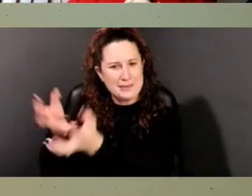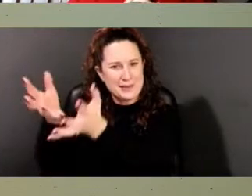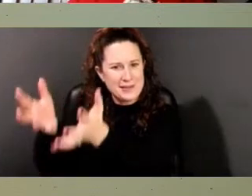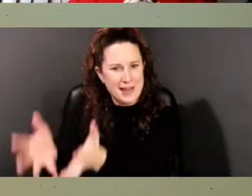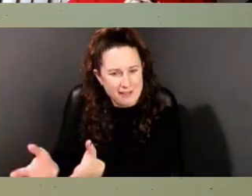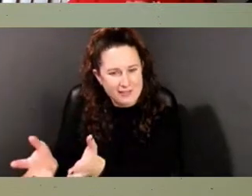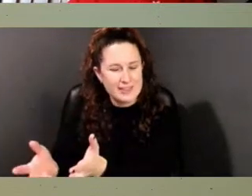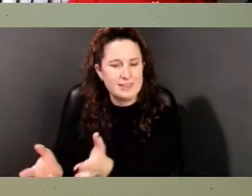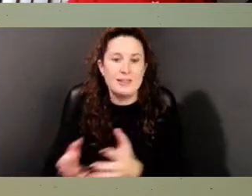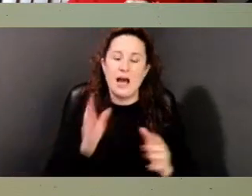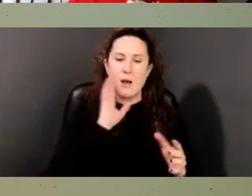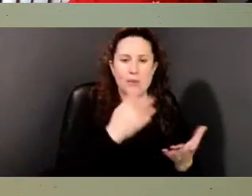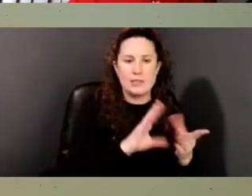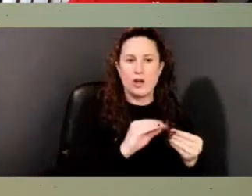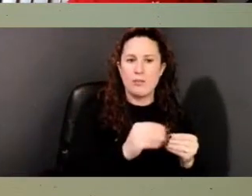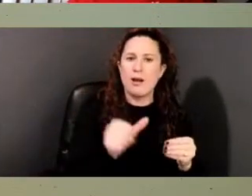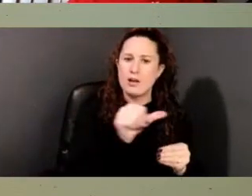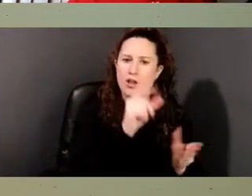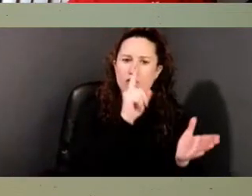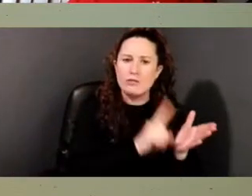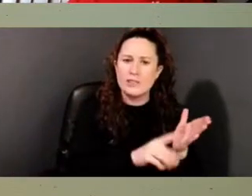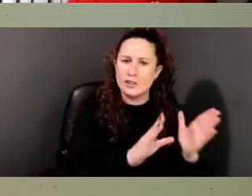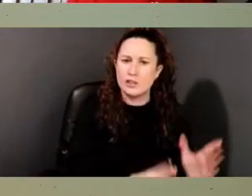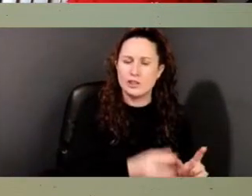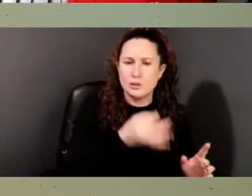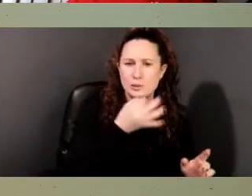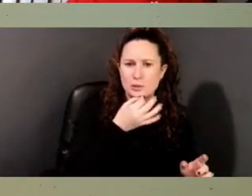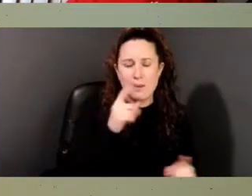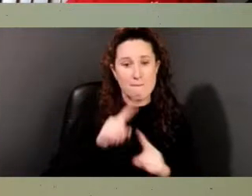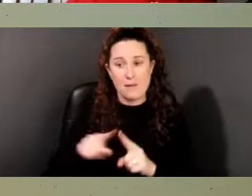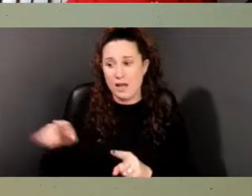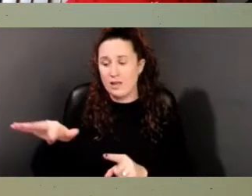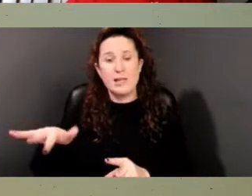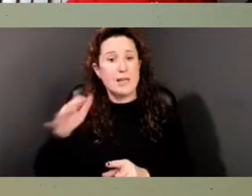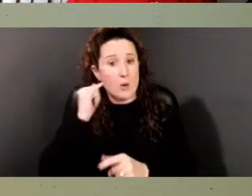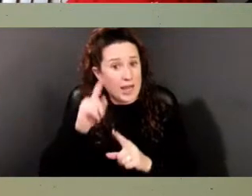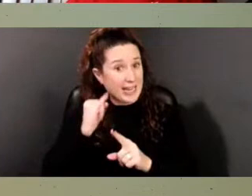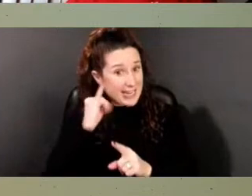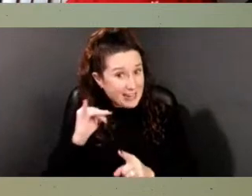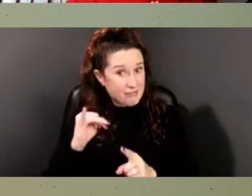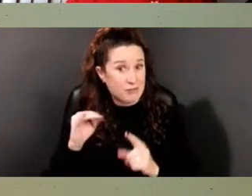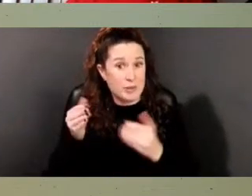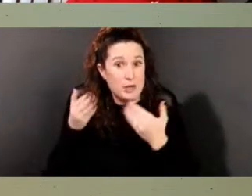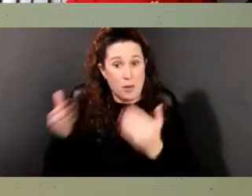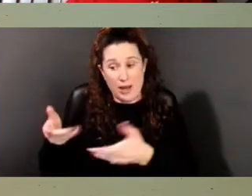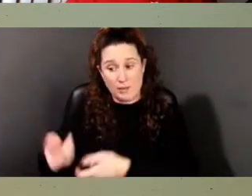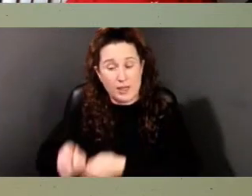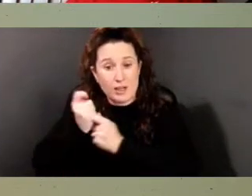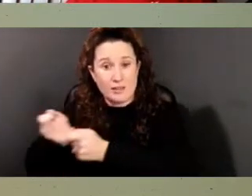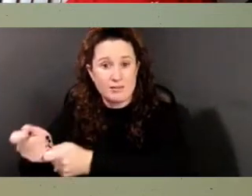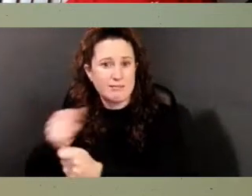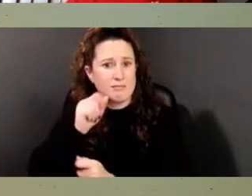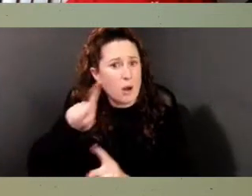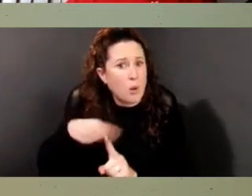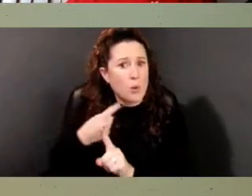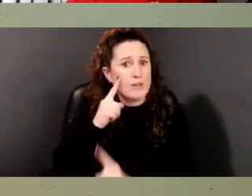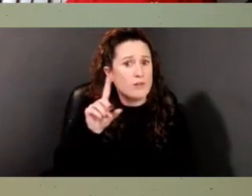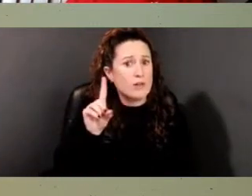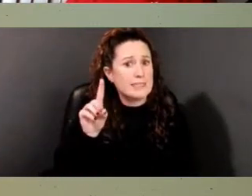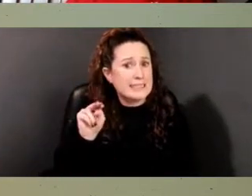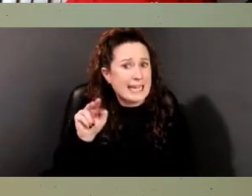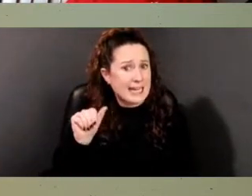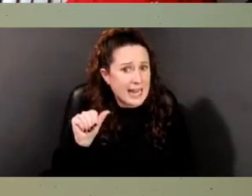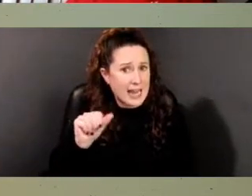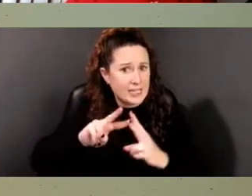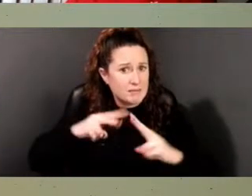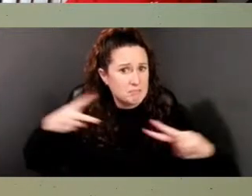But there's a lot that can be learned from unearthing. And it's not just about DNA, but what they were buried with. How they